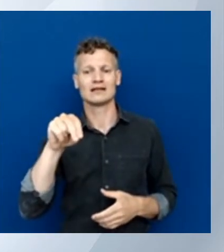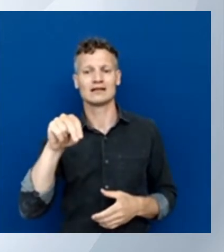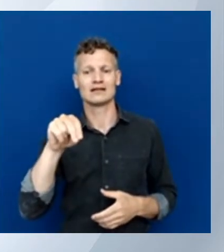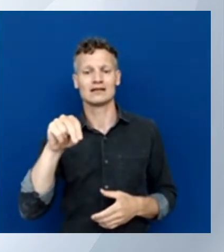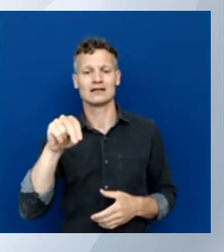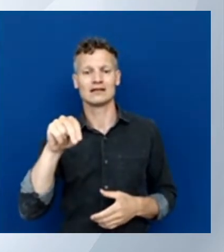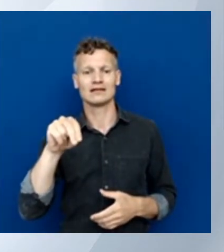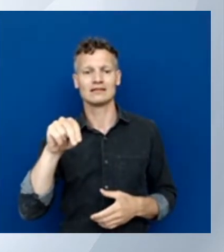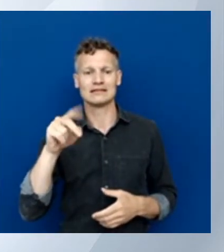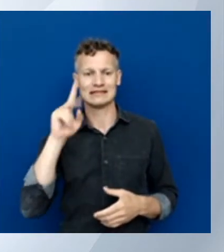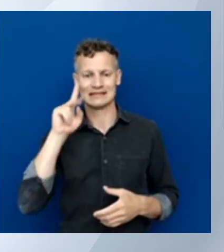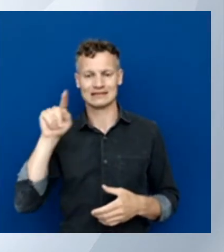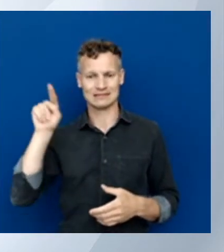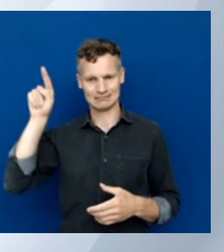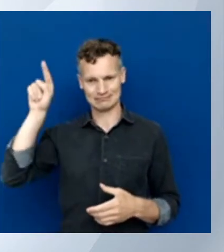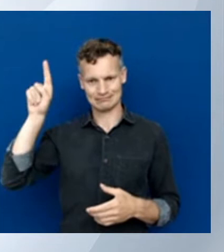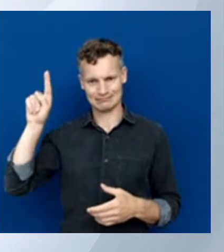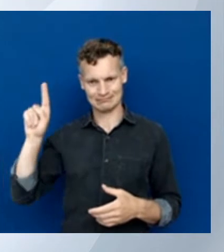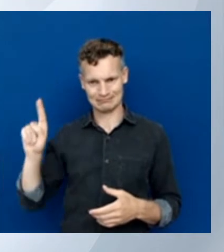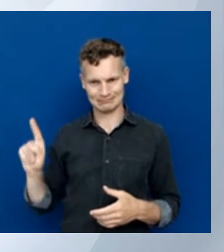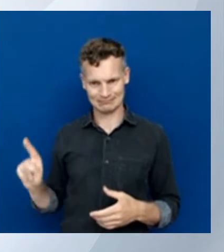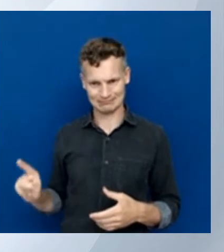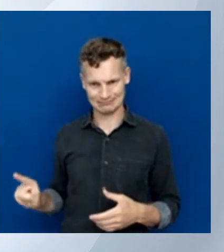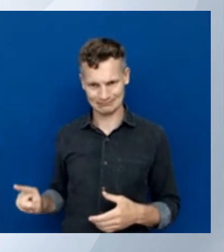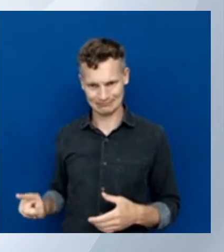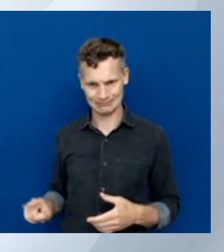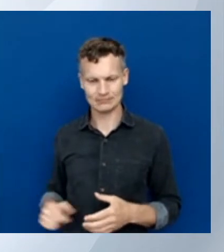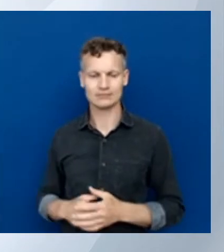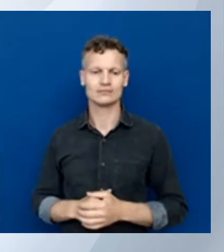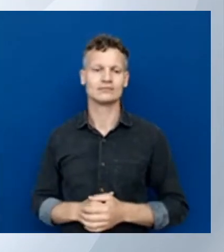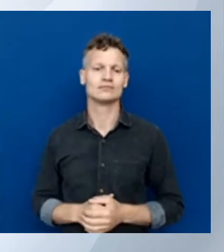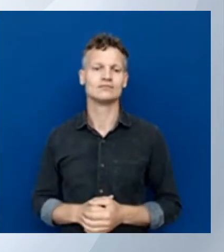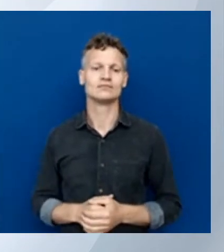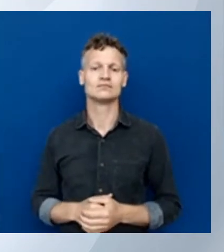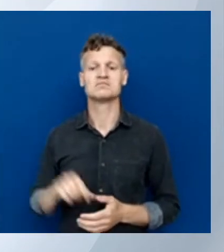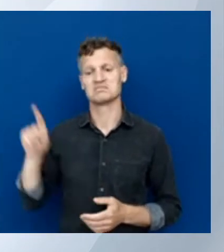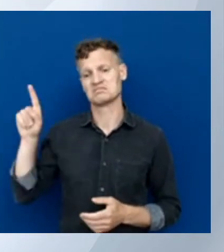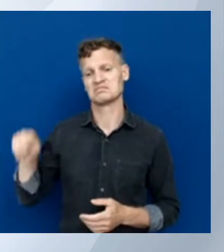made PowerShell objects for you. this one makes JSON objects.